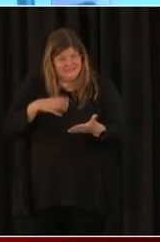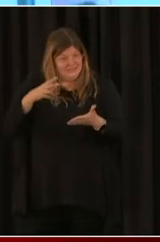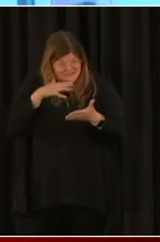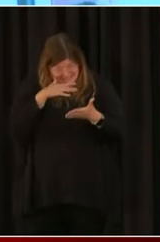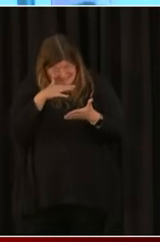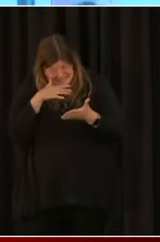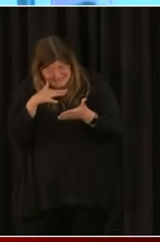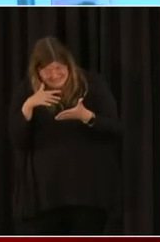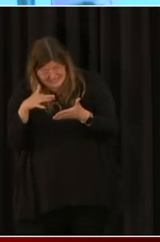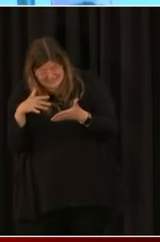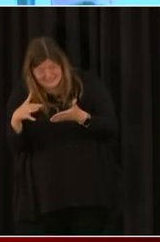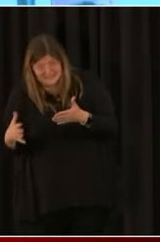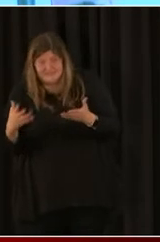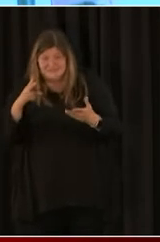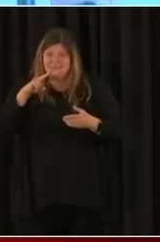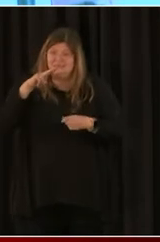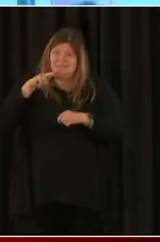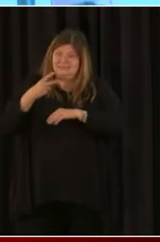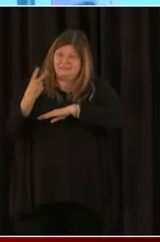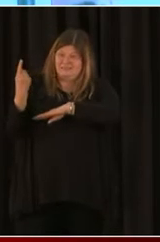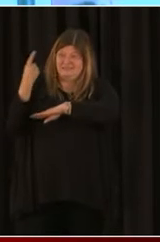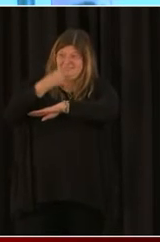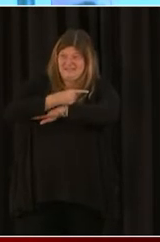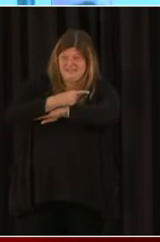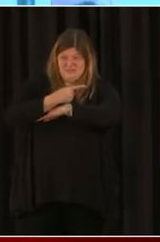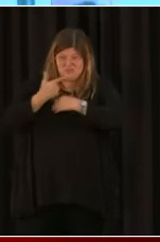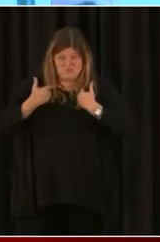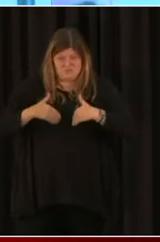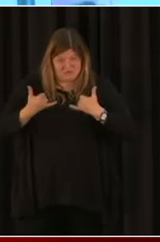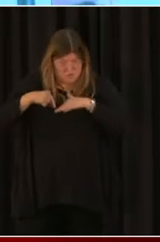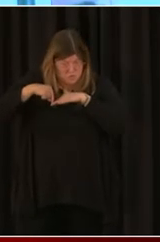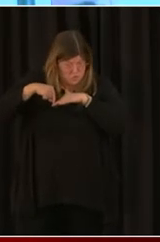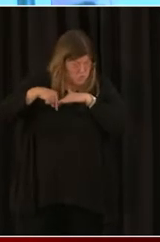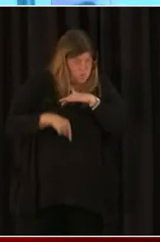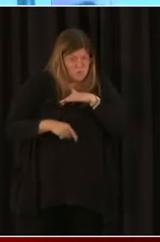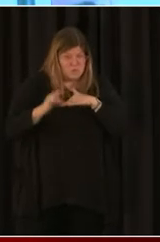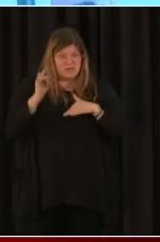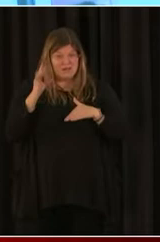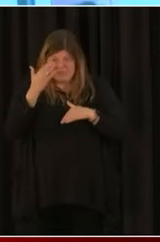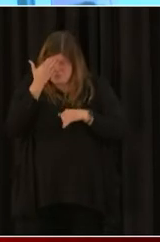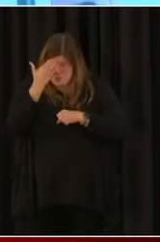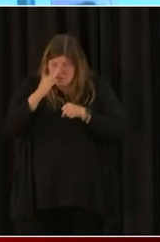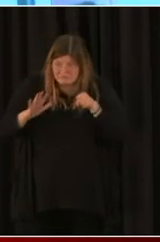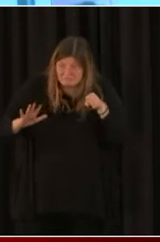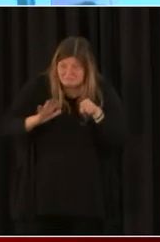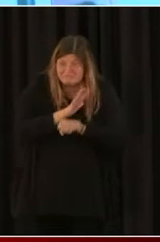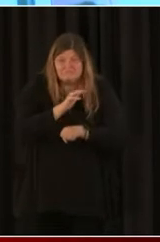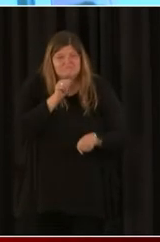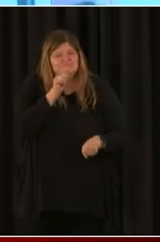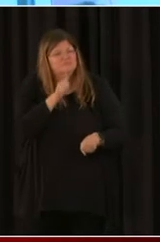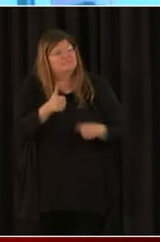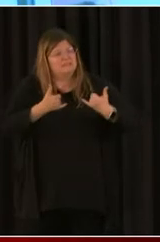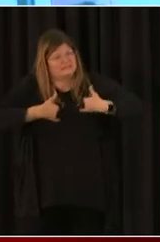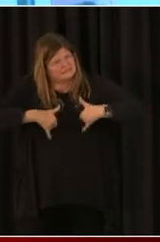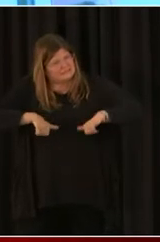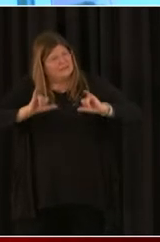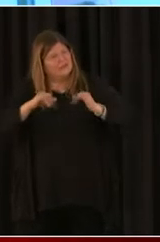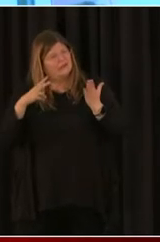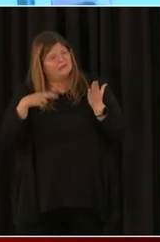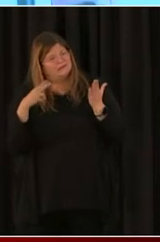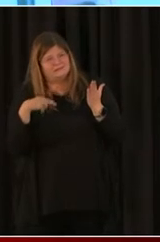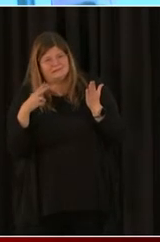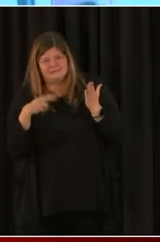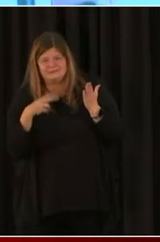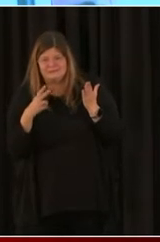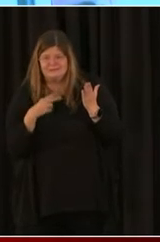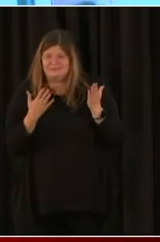to give you the nitty-gritty details that are contained in that package. So what I'll be doing this